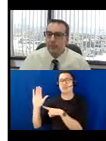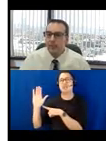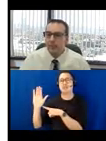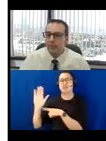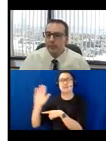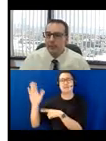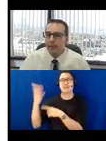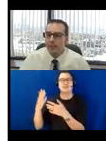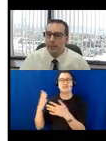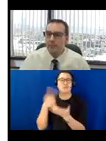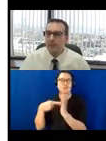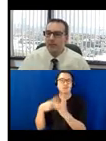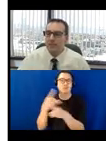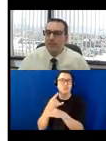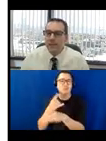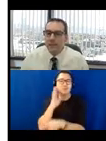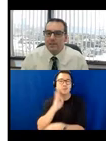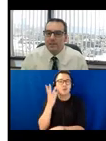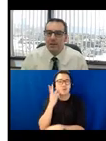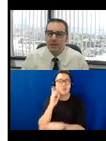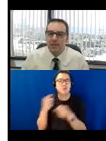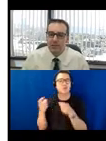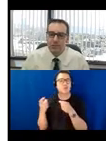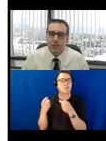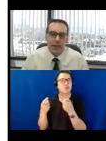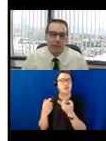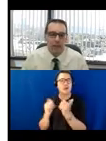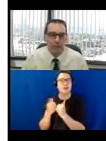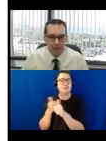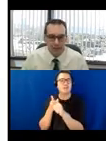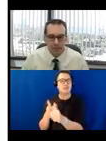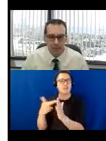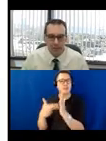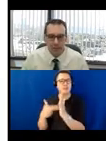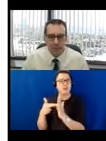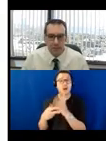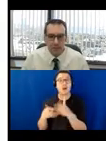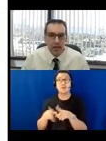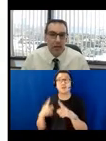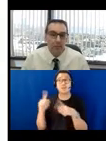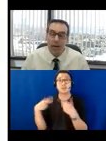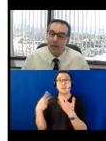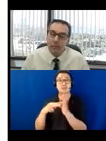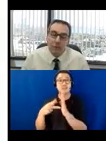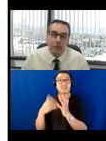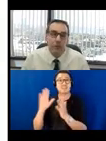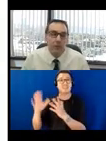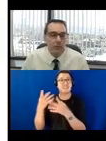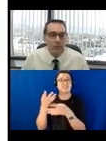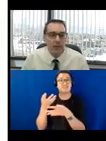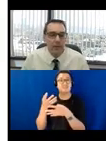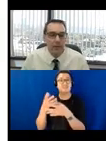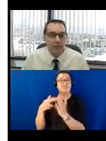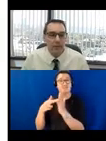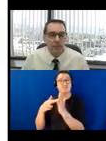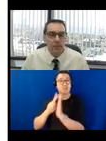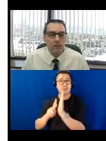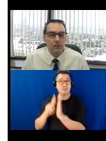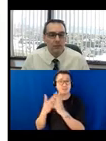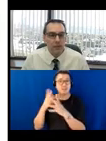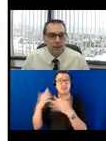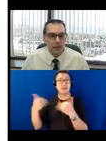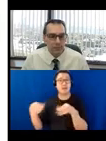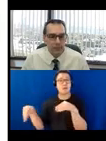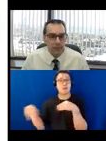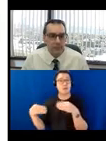And have there been variances of the ABC regulations to allow accommodations? I am unfamiliar with that, and I'm not sure